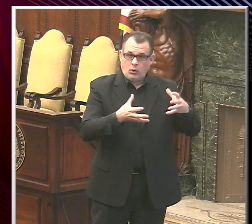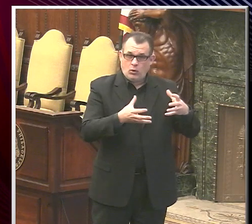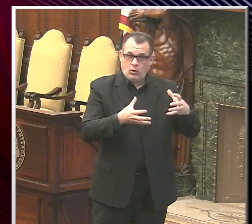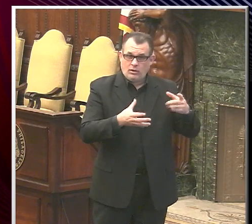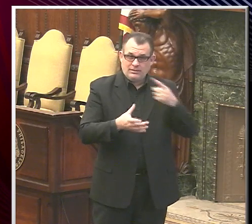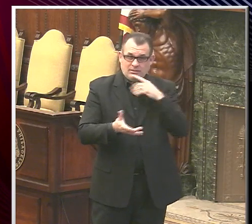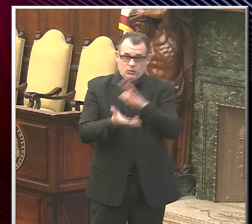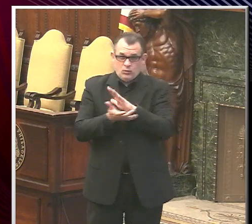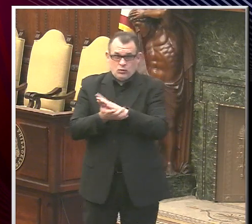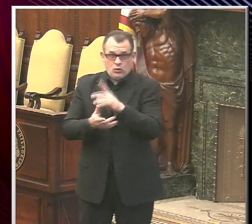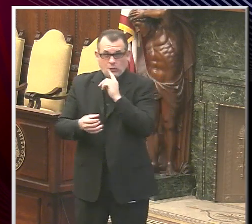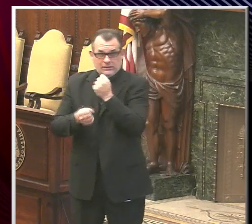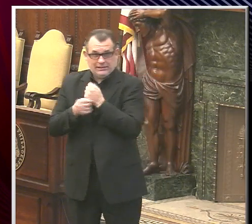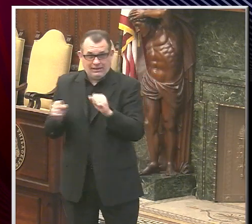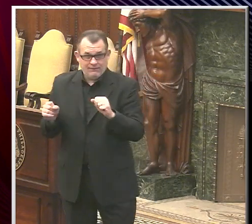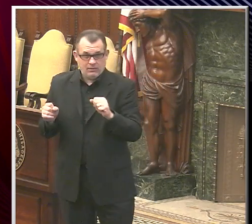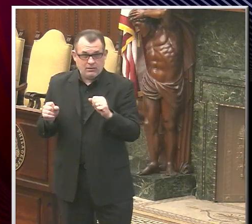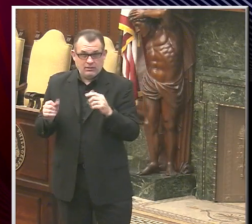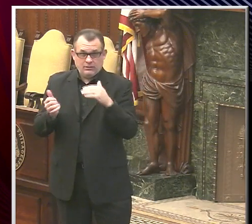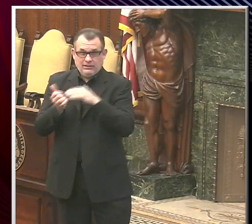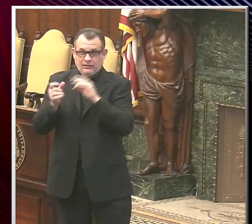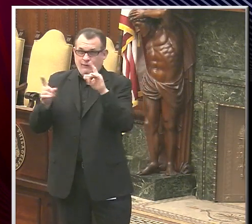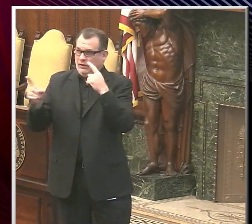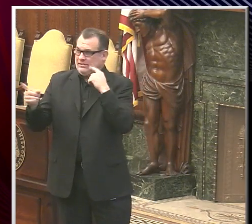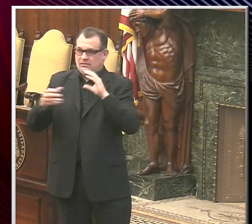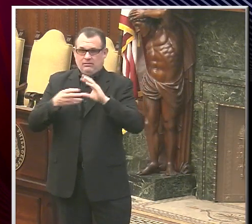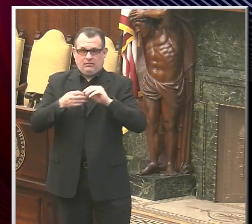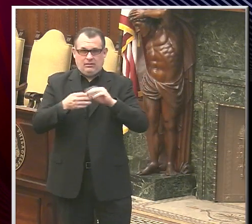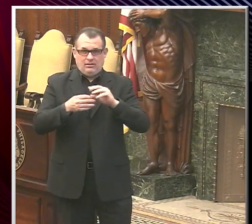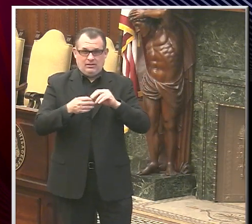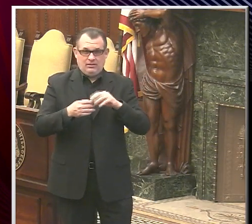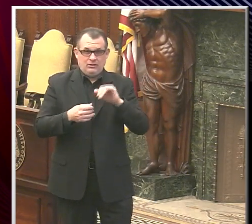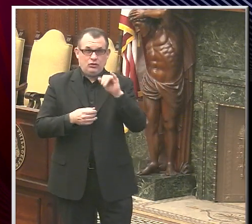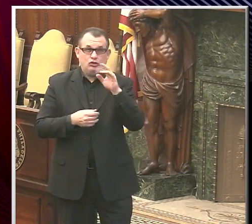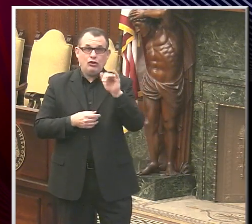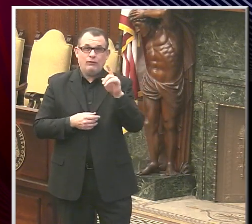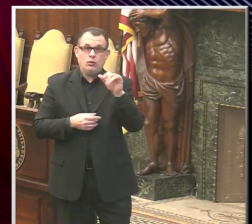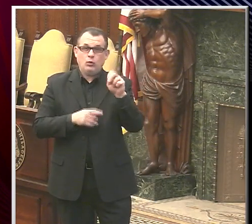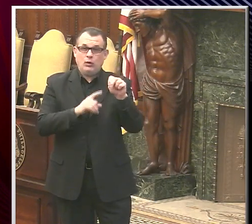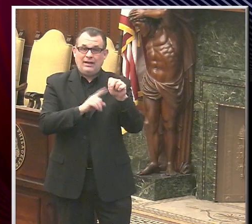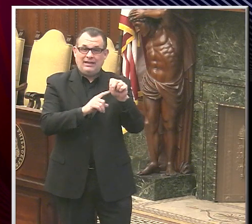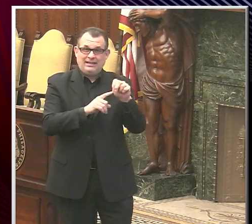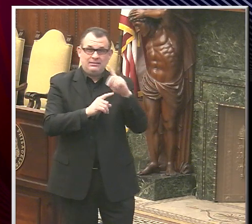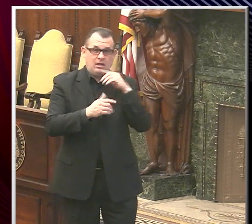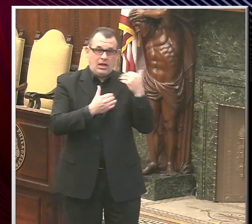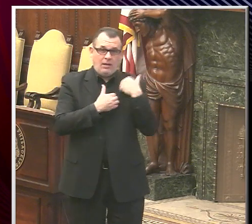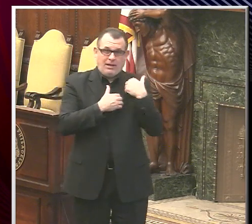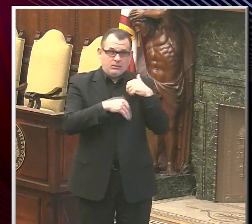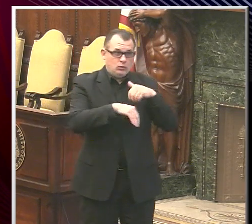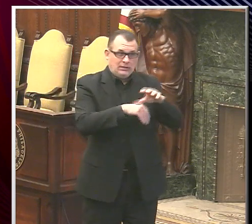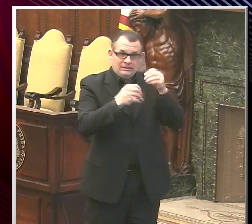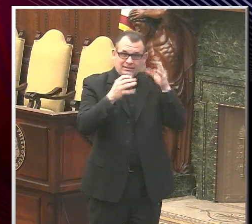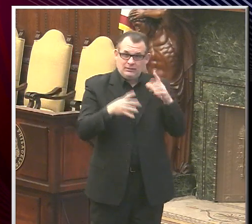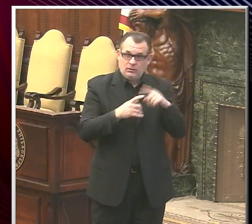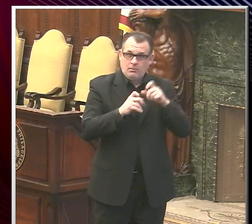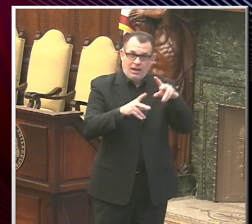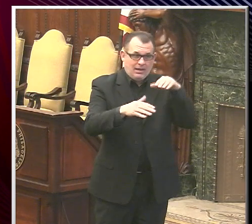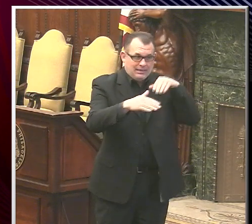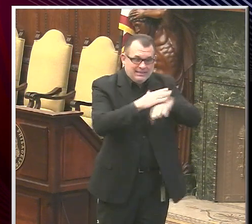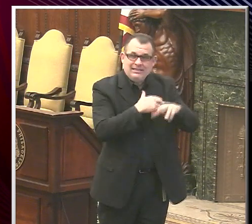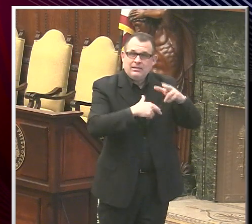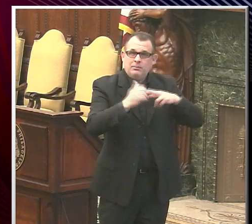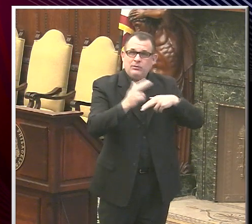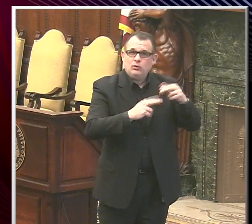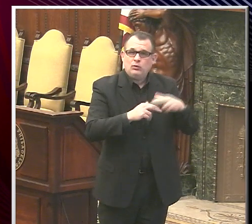are safe, as Dr. Farley just said, do you think Jerry Jordan has an obligation to send his teachers back into buildings here? Well,